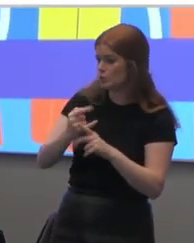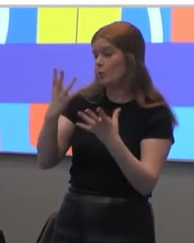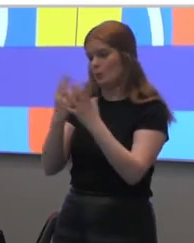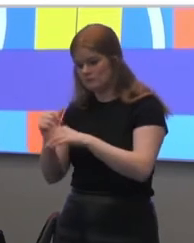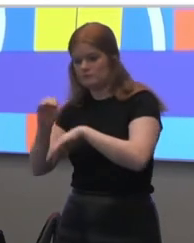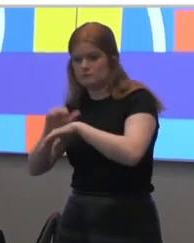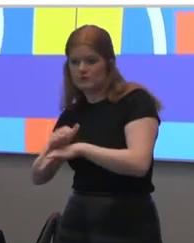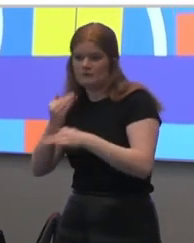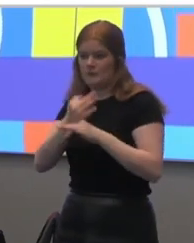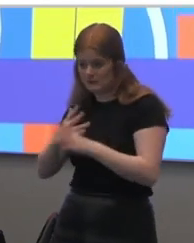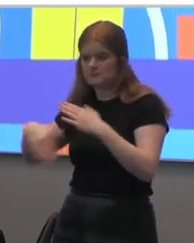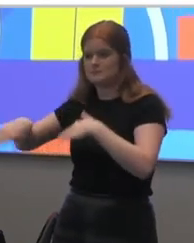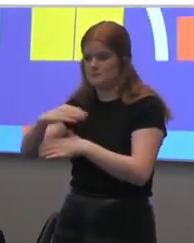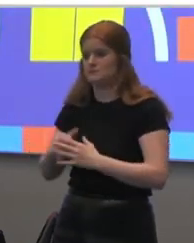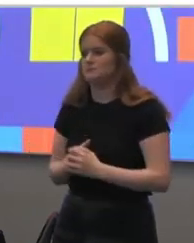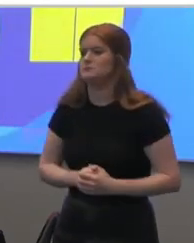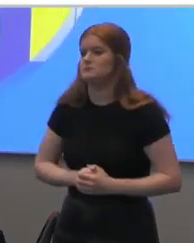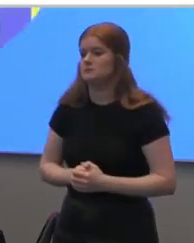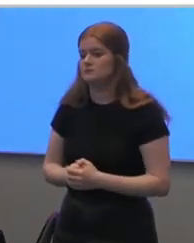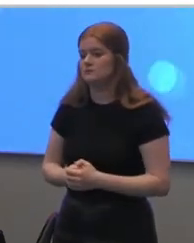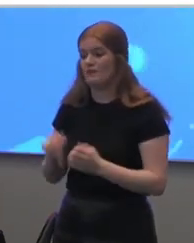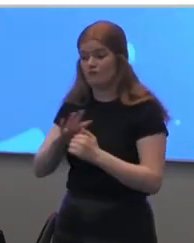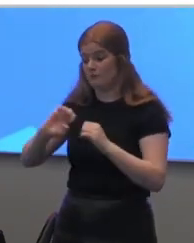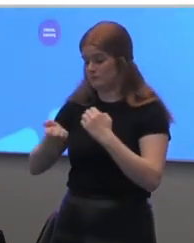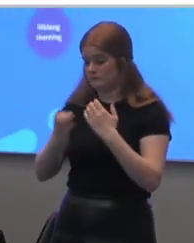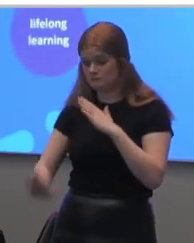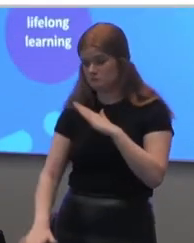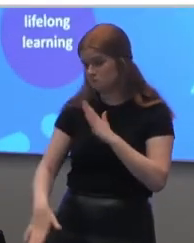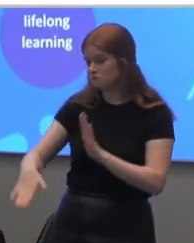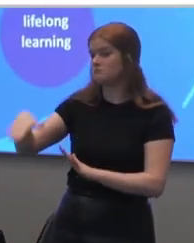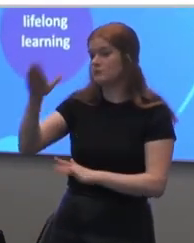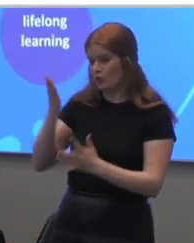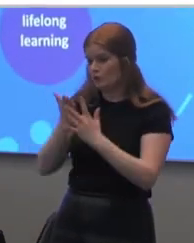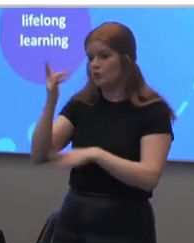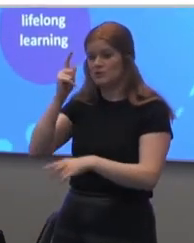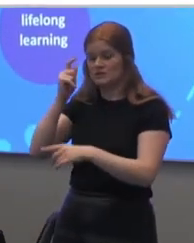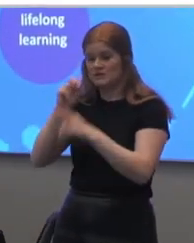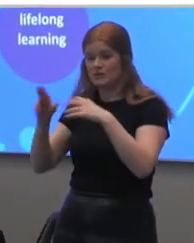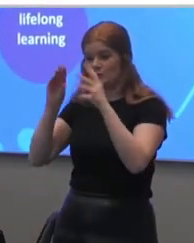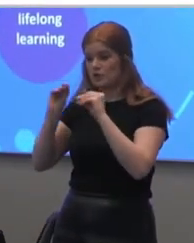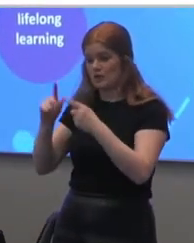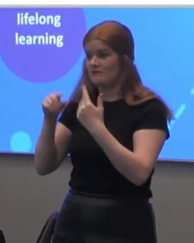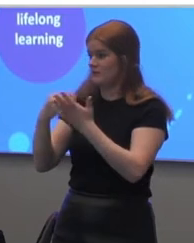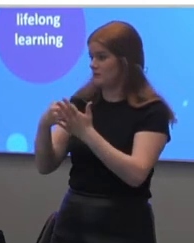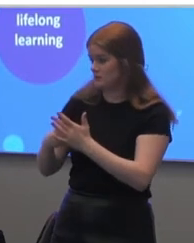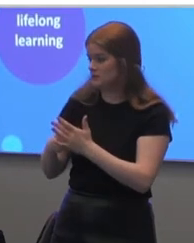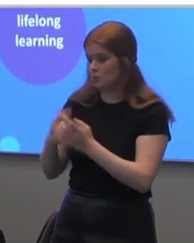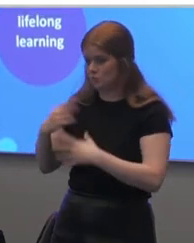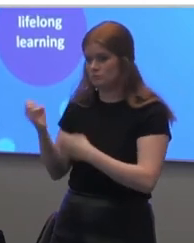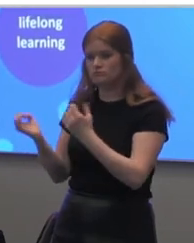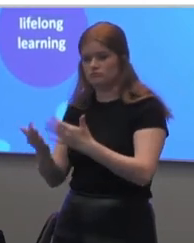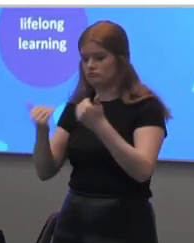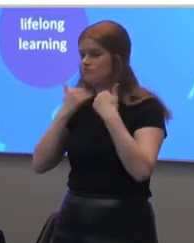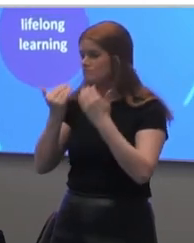their friends and peers. From early childhood education through to teacher education and financing, we provide